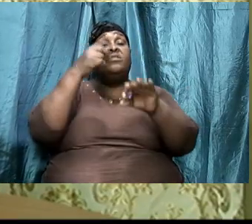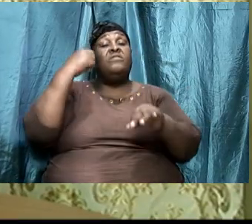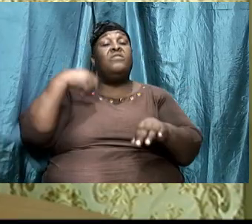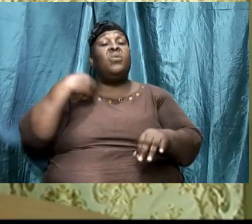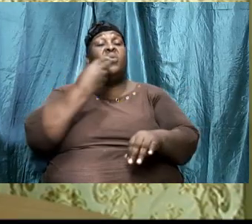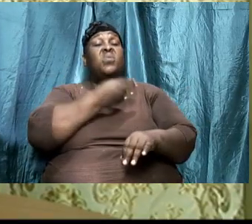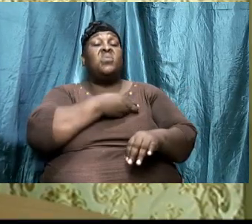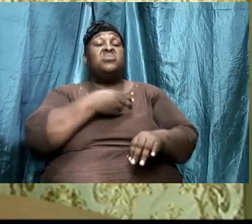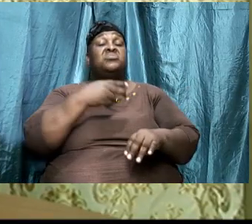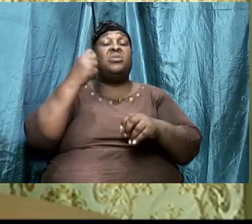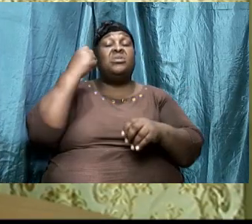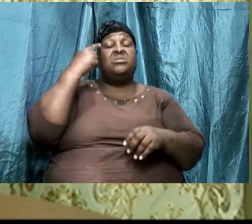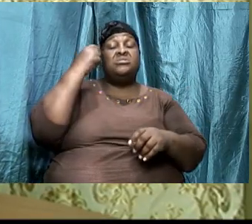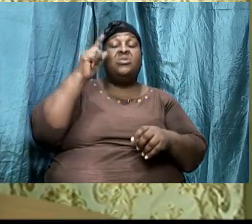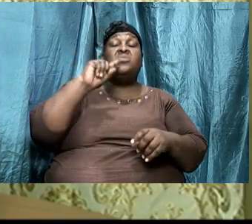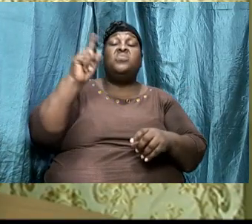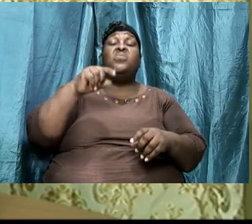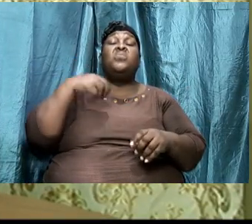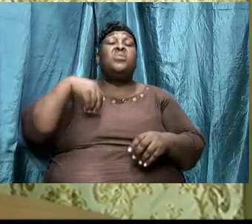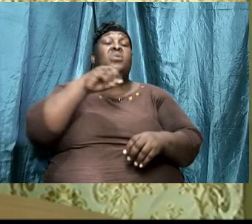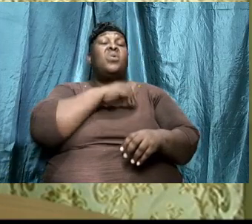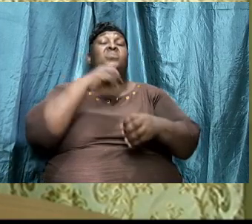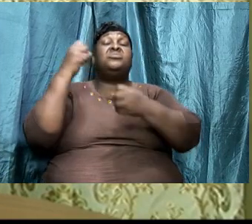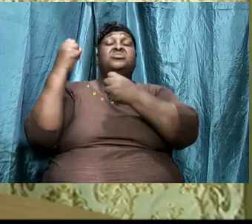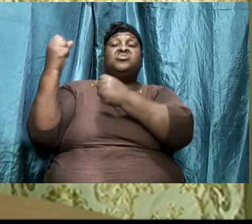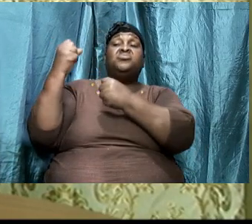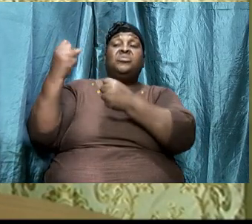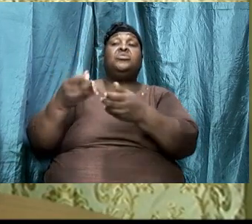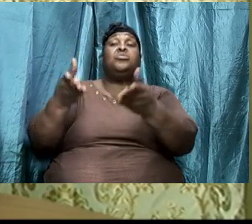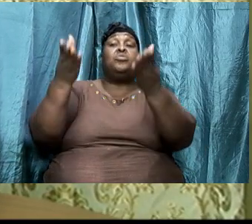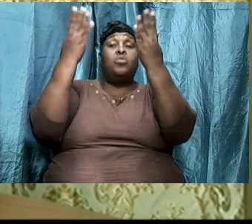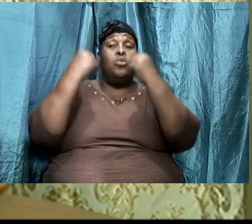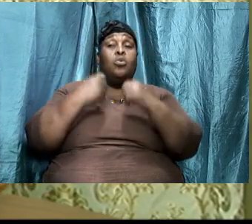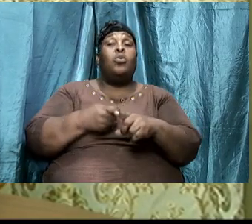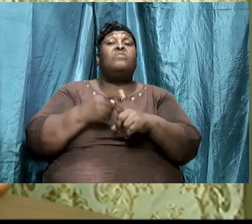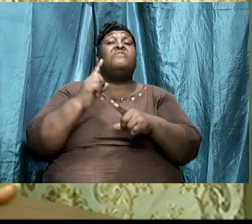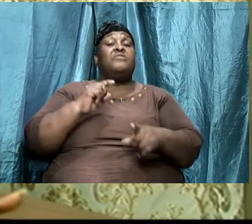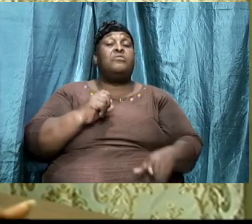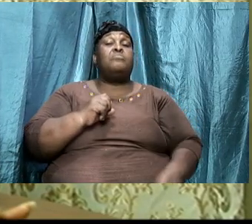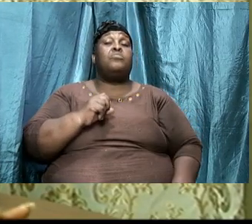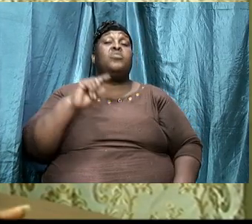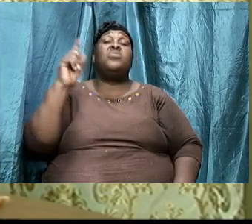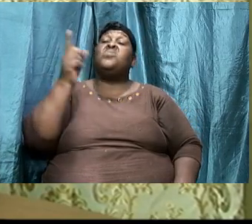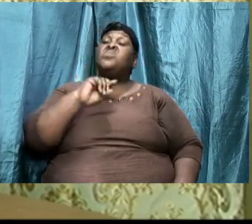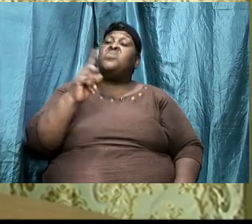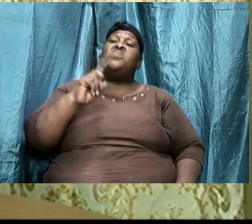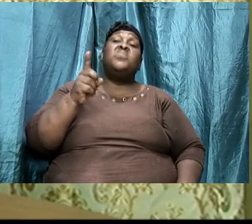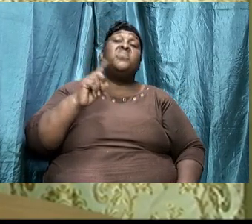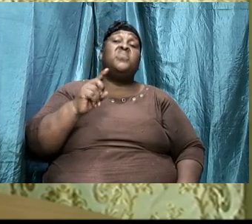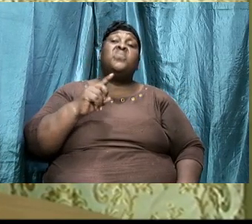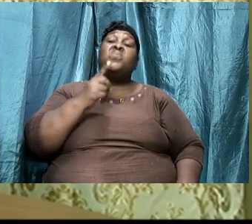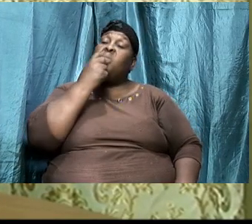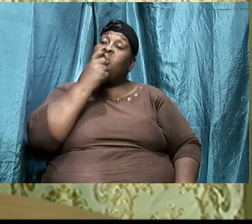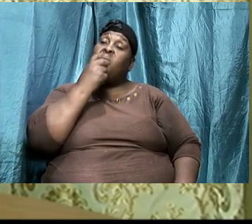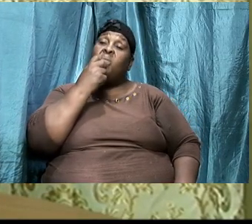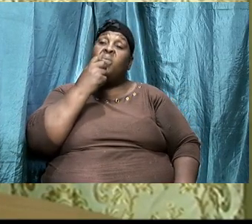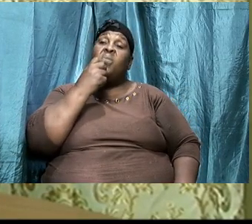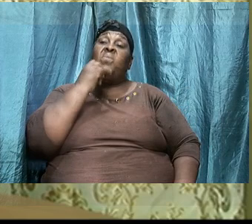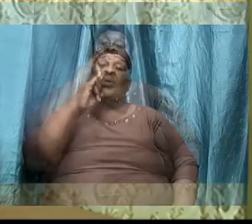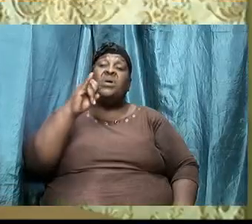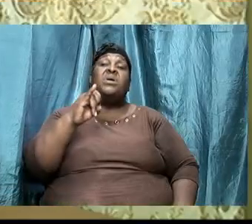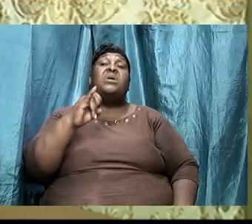where our strength lies where our strength comes from where the source of our strength is